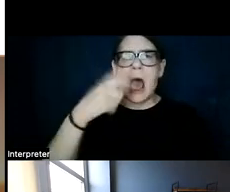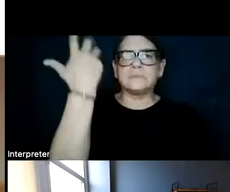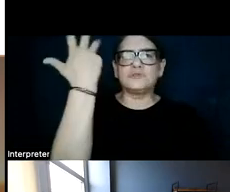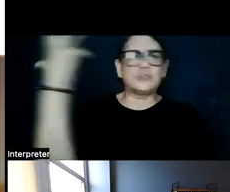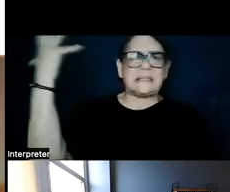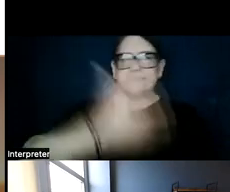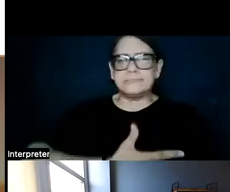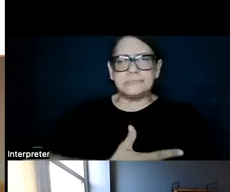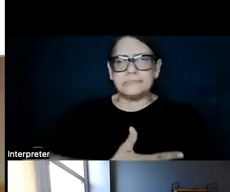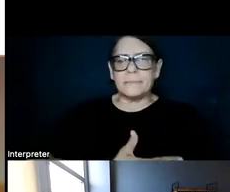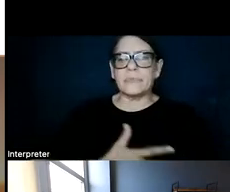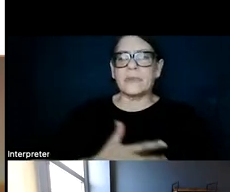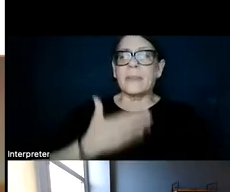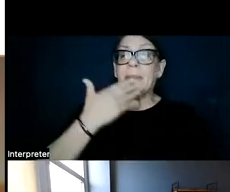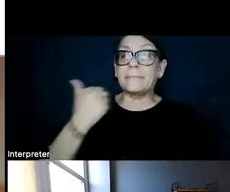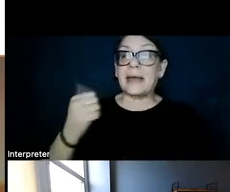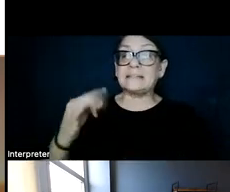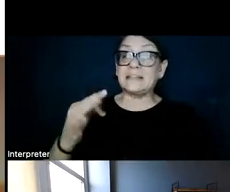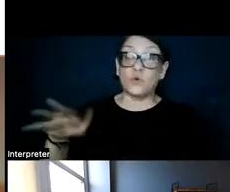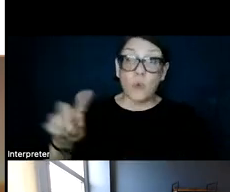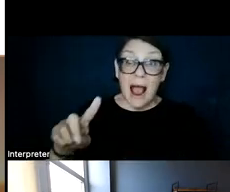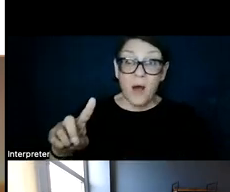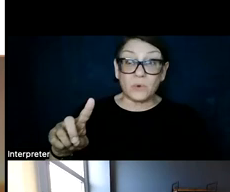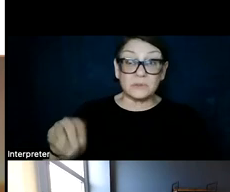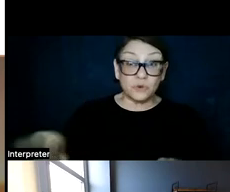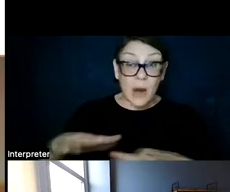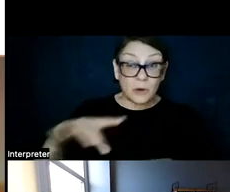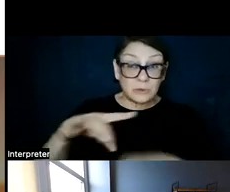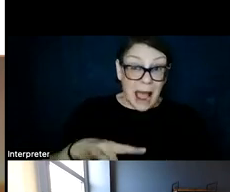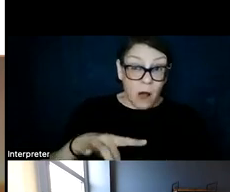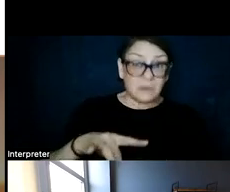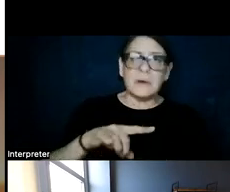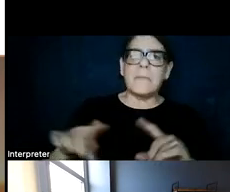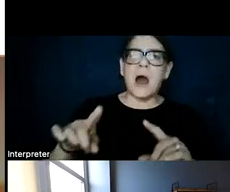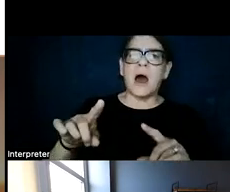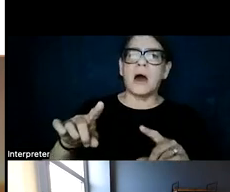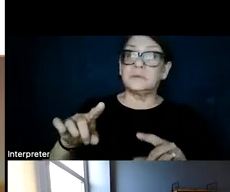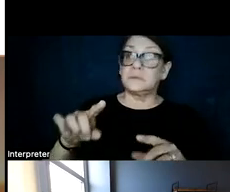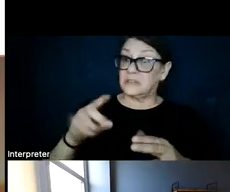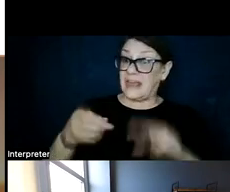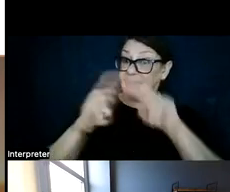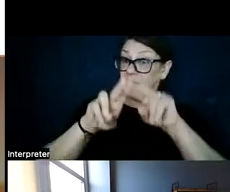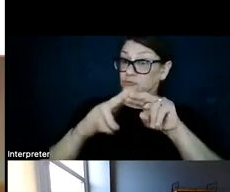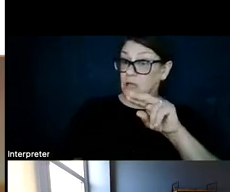lowest-cost option is ground mount. Does the Inflation Reduction Act help make other options more appealing?